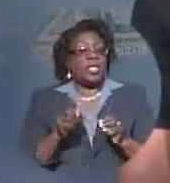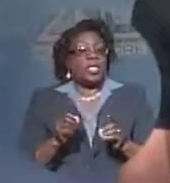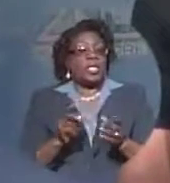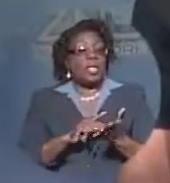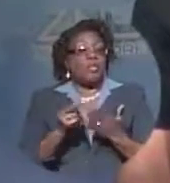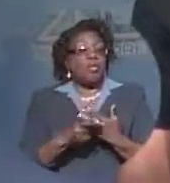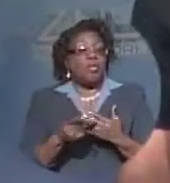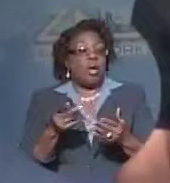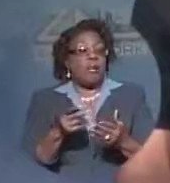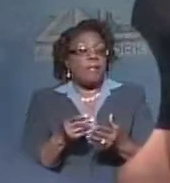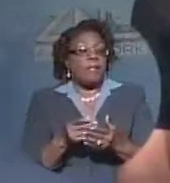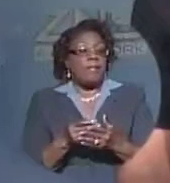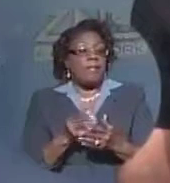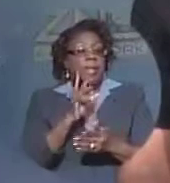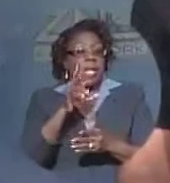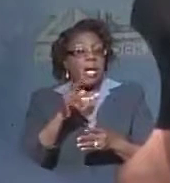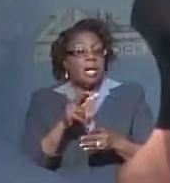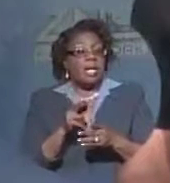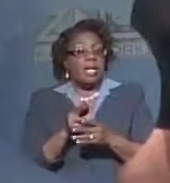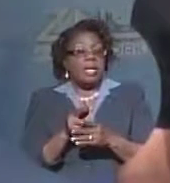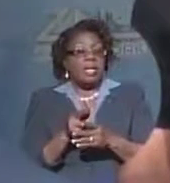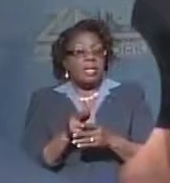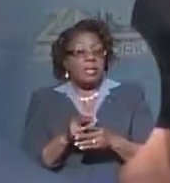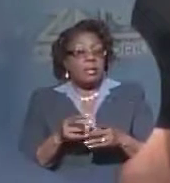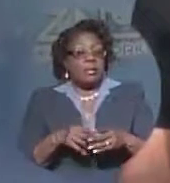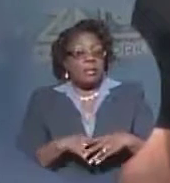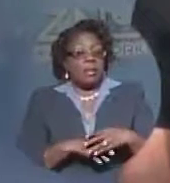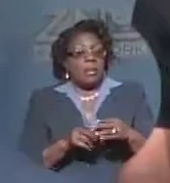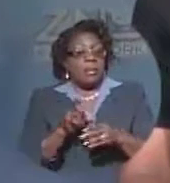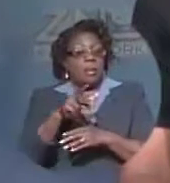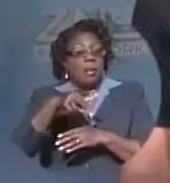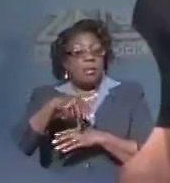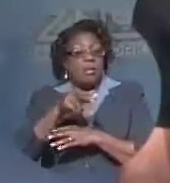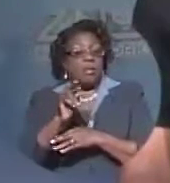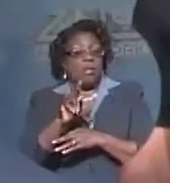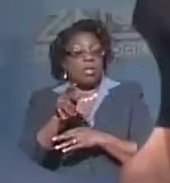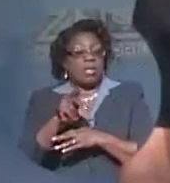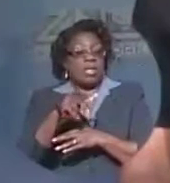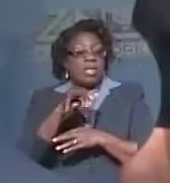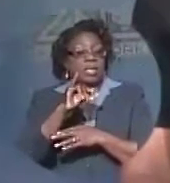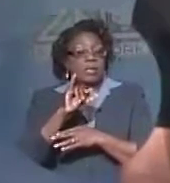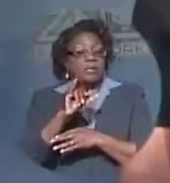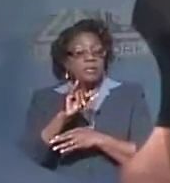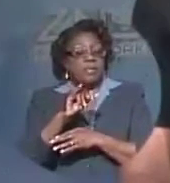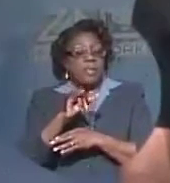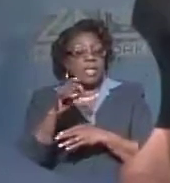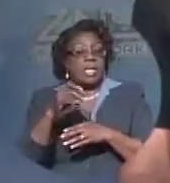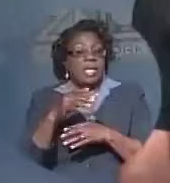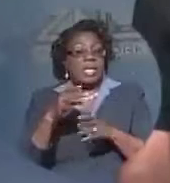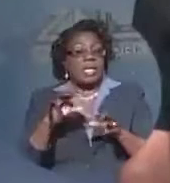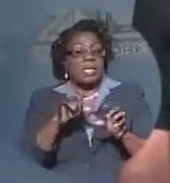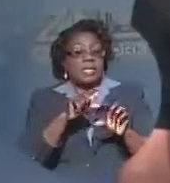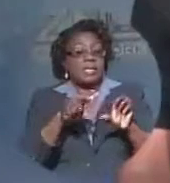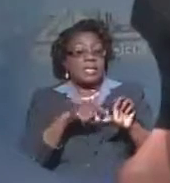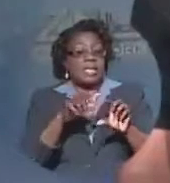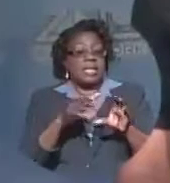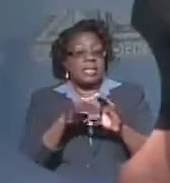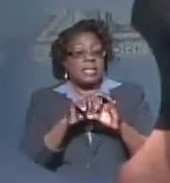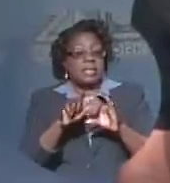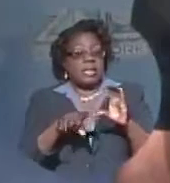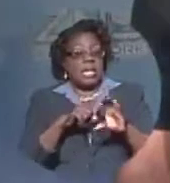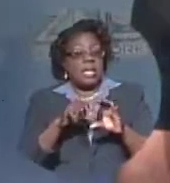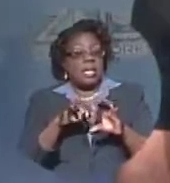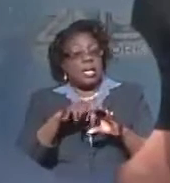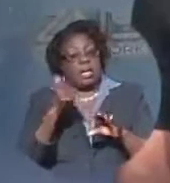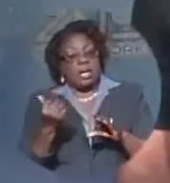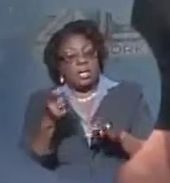included in the program are benign prostate, hypertrophy, epilepsy, sickle cell anemia, thyroid disease. The prescription